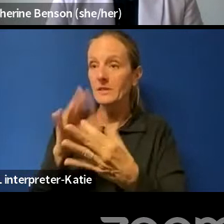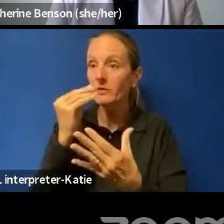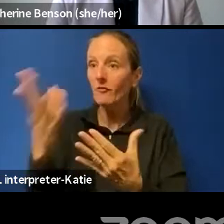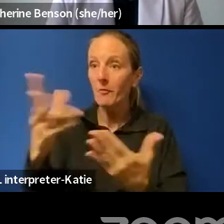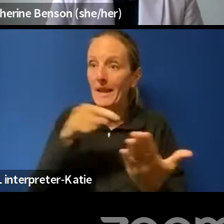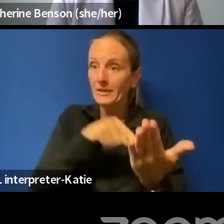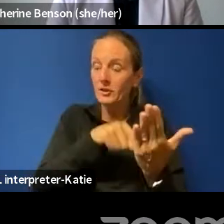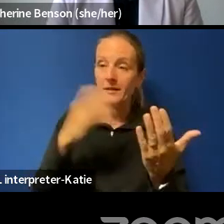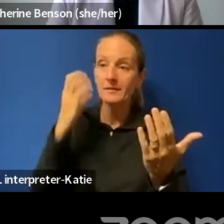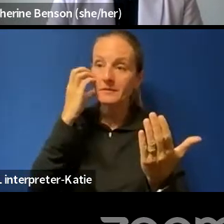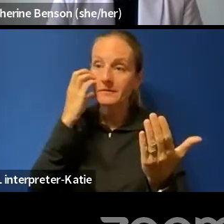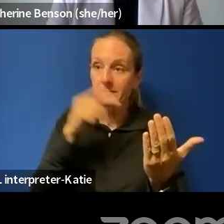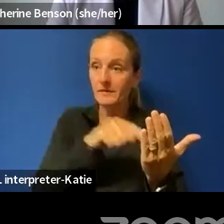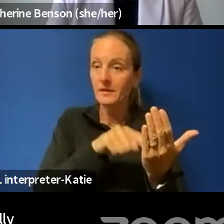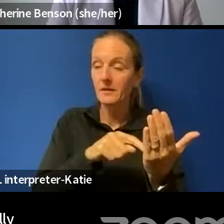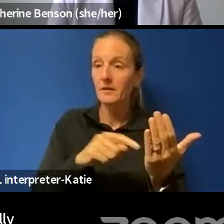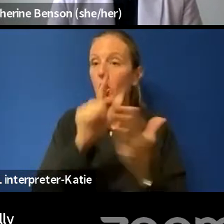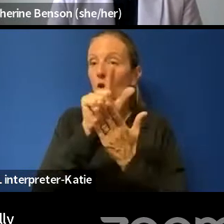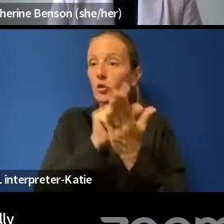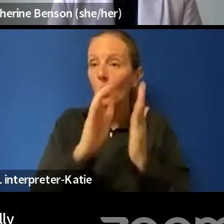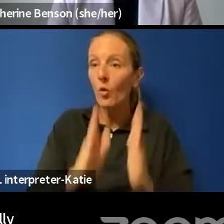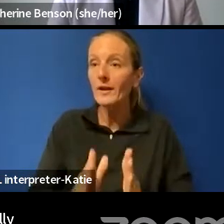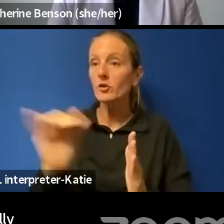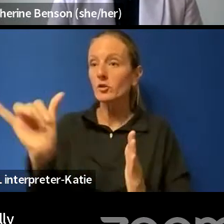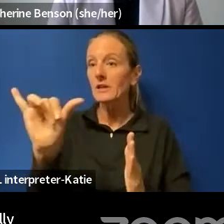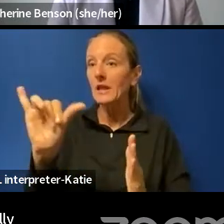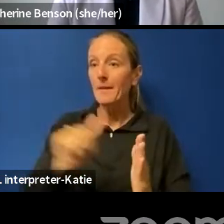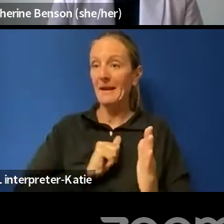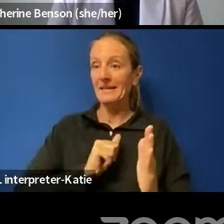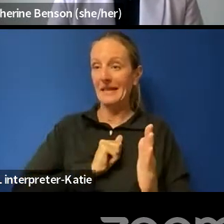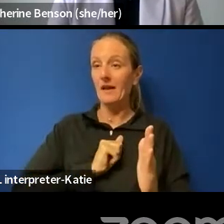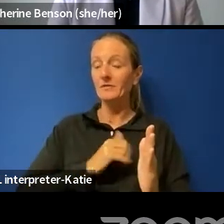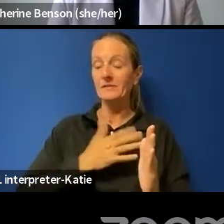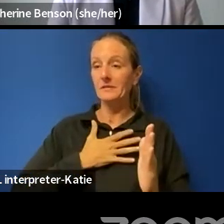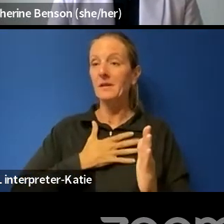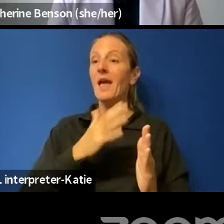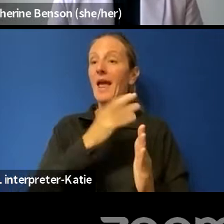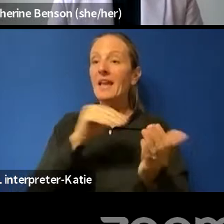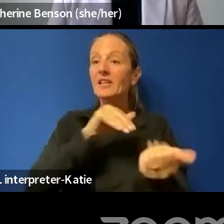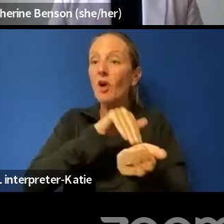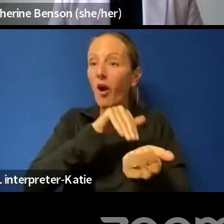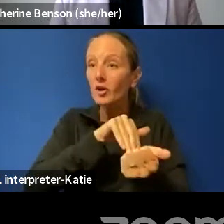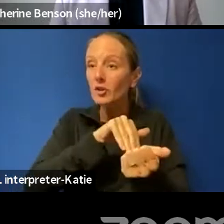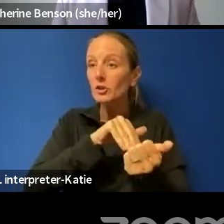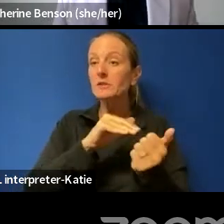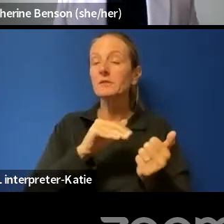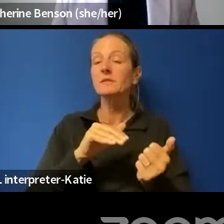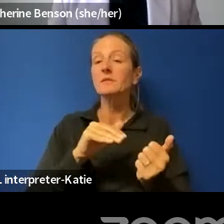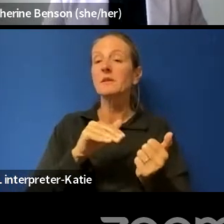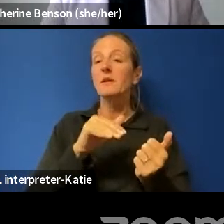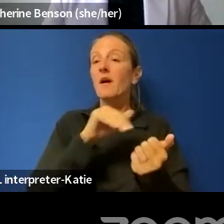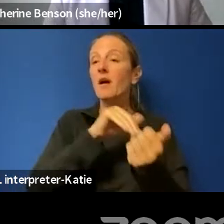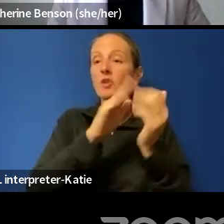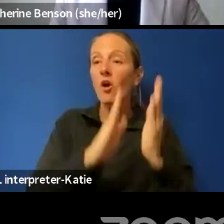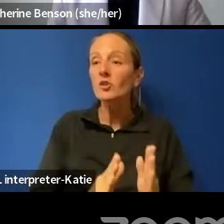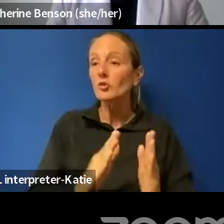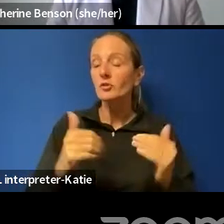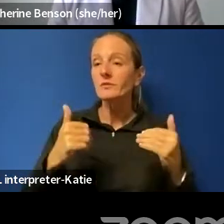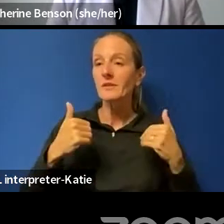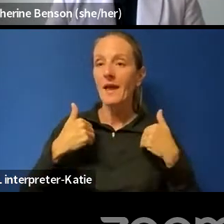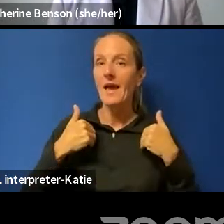Lawyers like myself and even doctors have had to take exceptional,